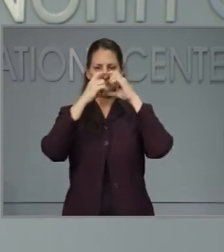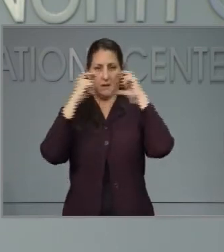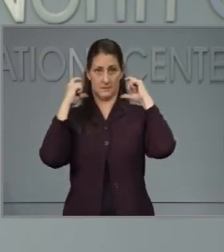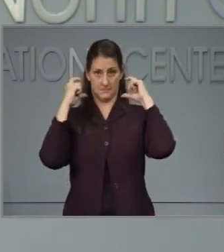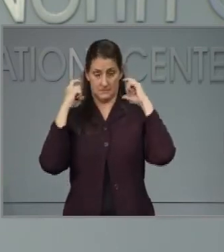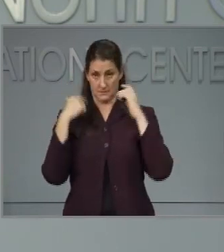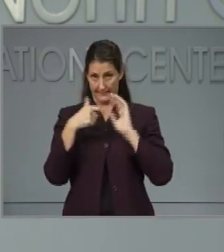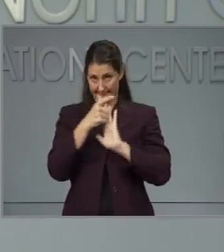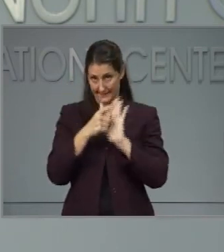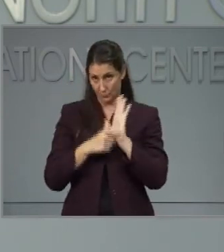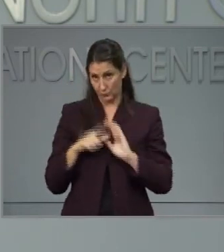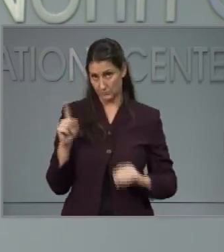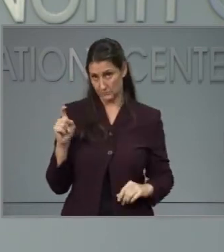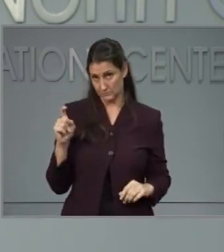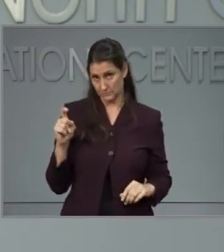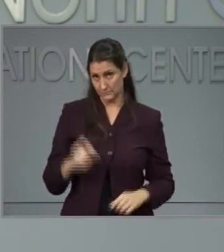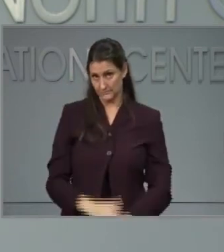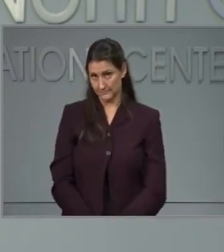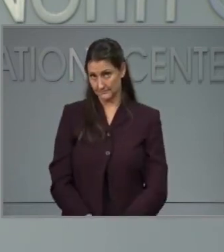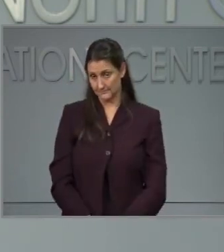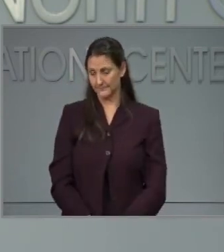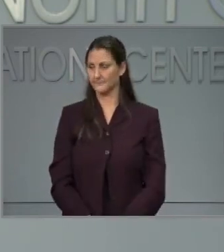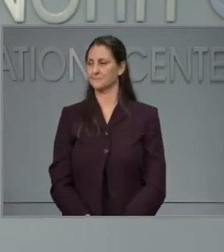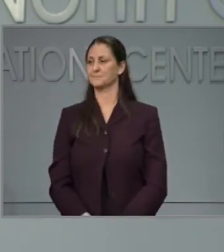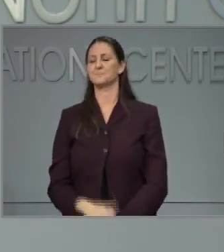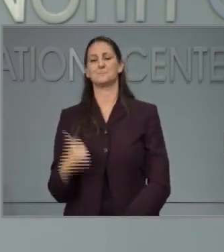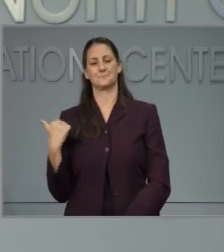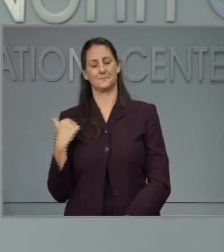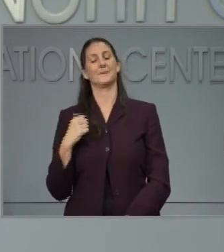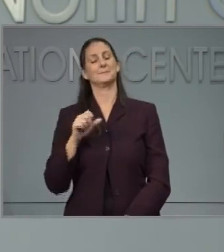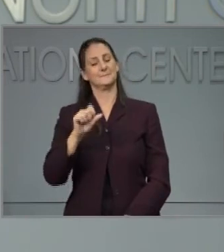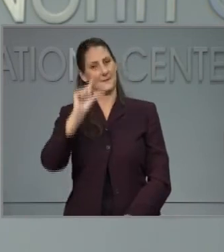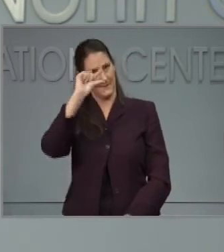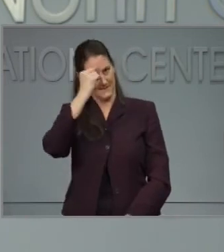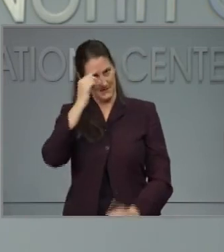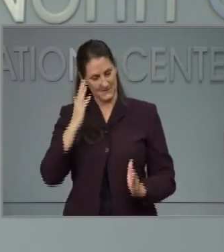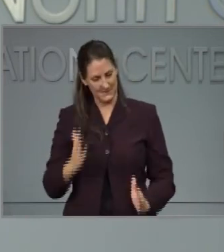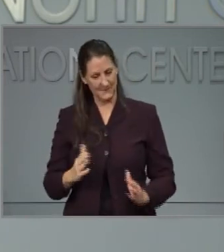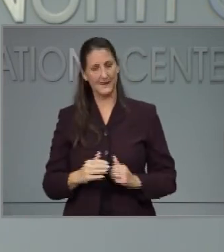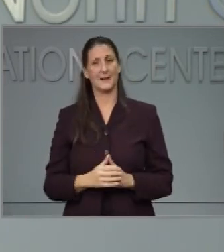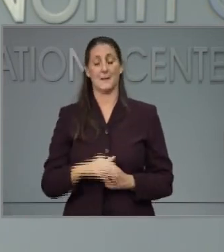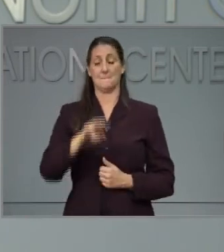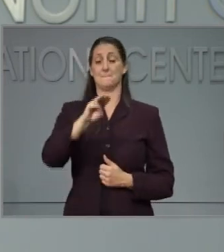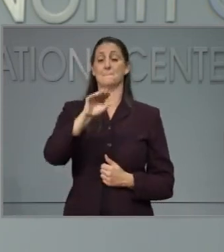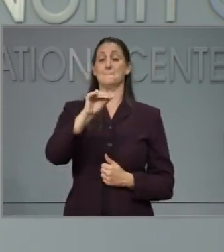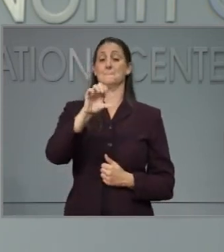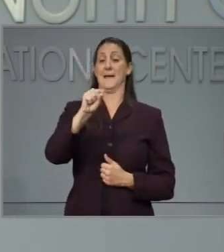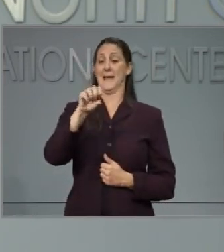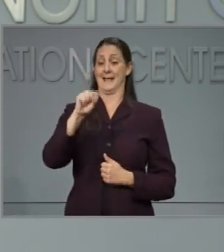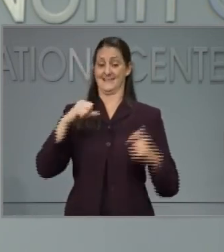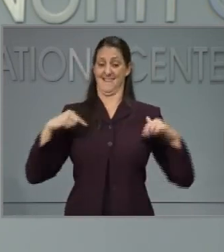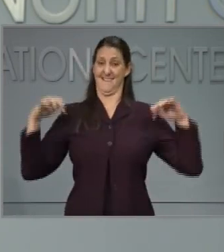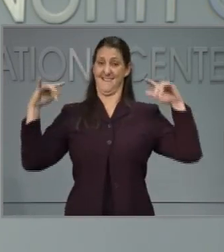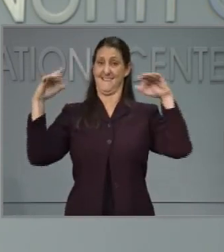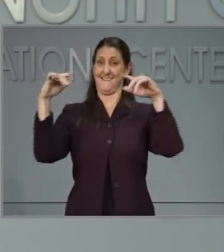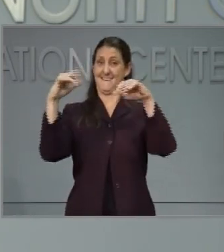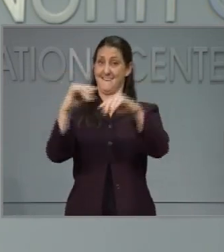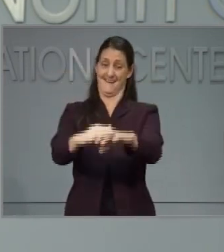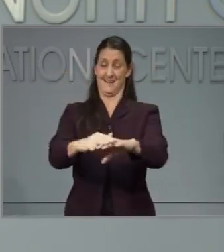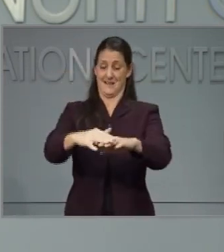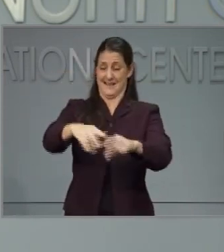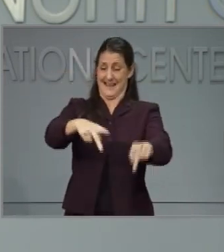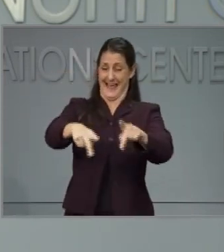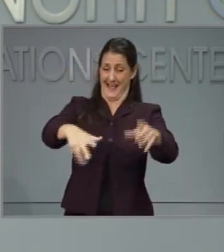Well, first, the mass gathering limitation would apply to college students, whether they are